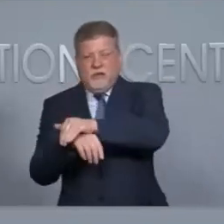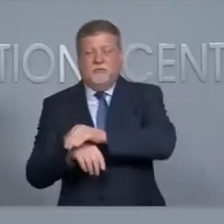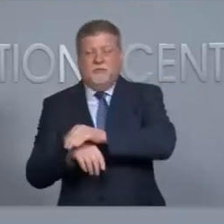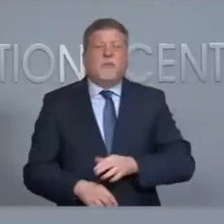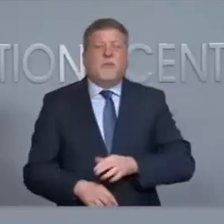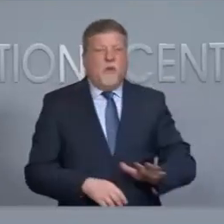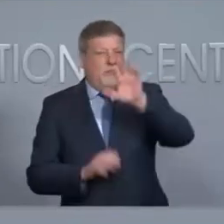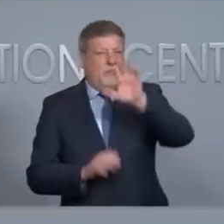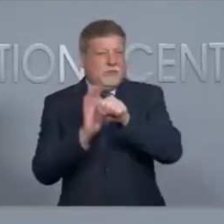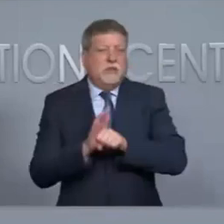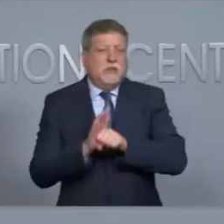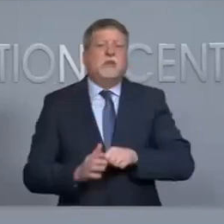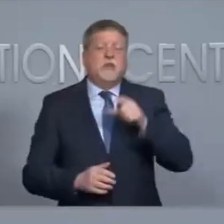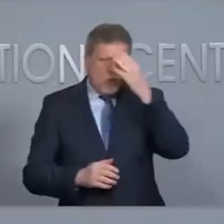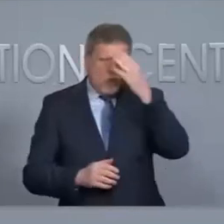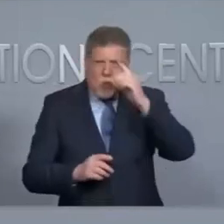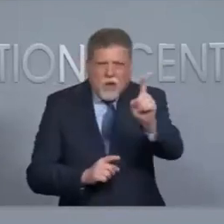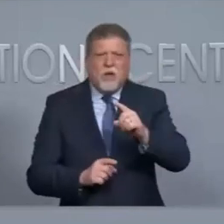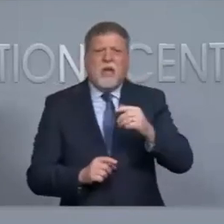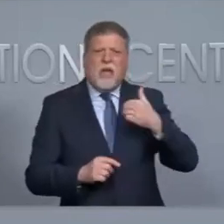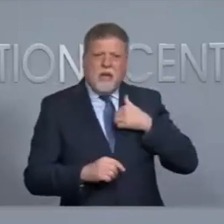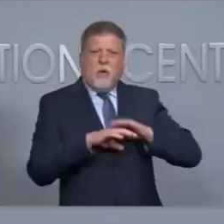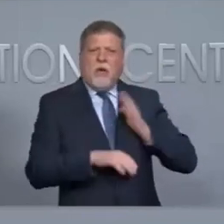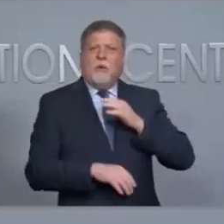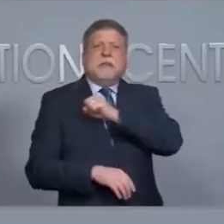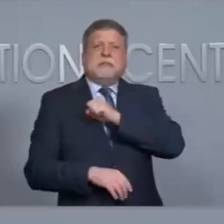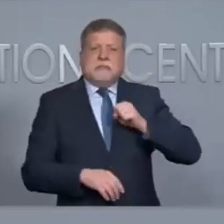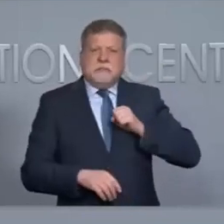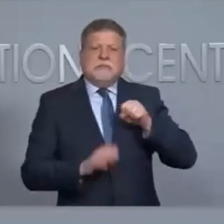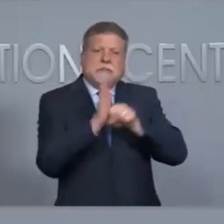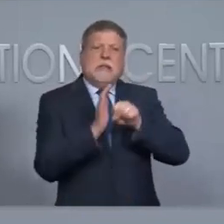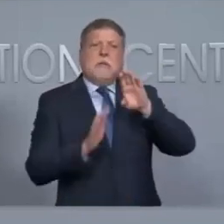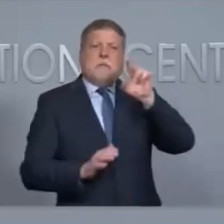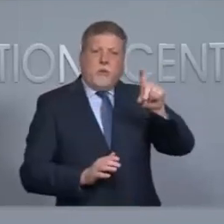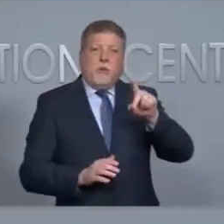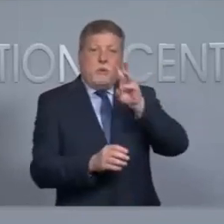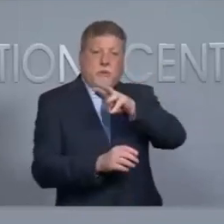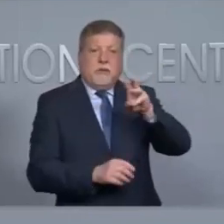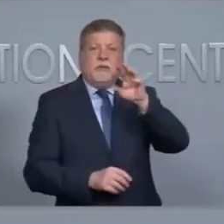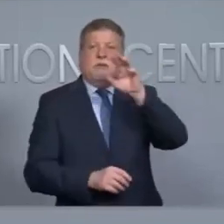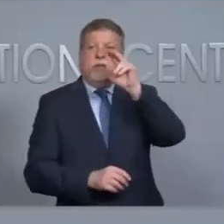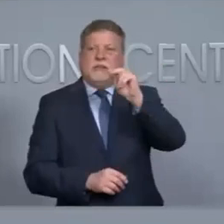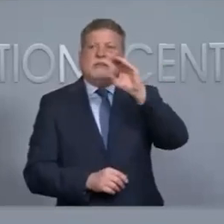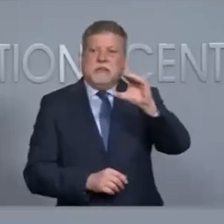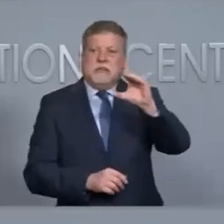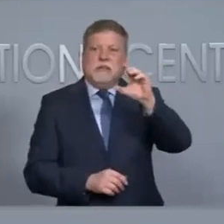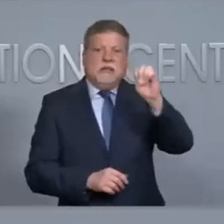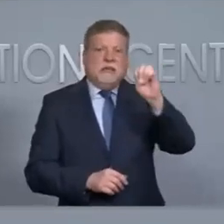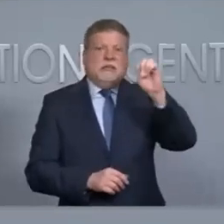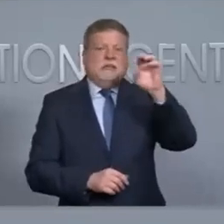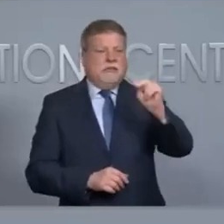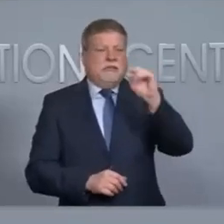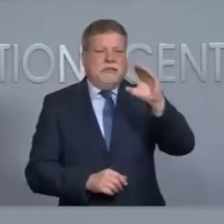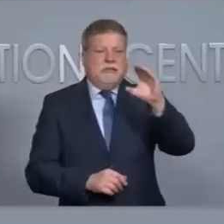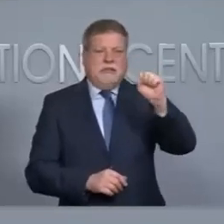Voters should use the voter search tool on the state board's website, ncsve.gov, to find their polling place and their